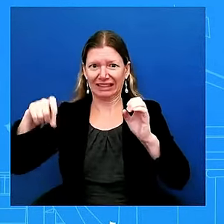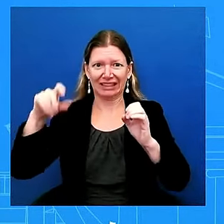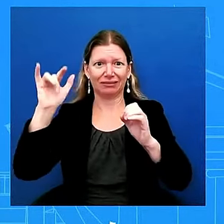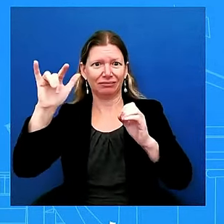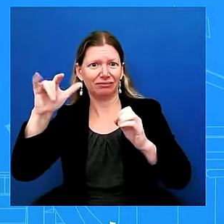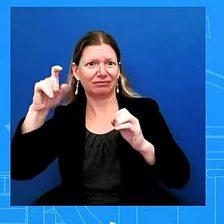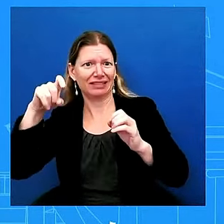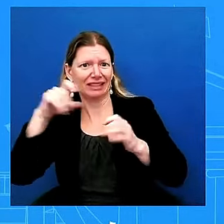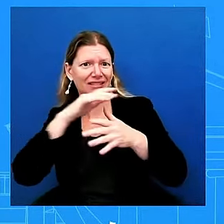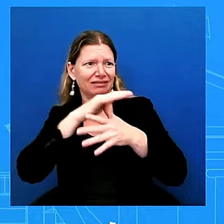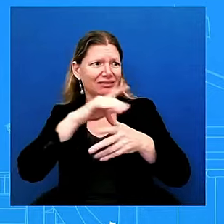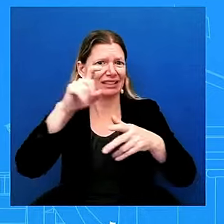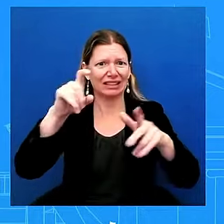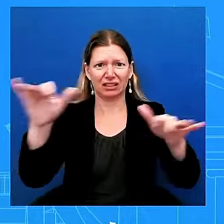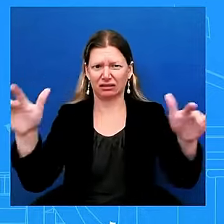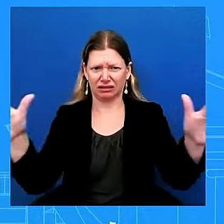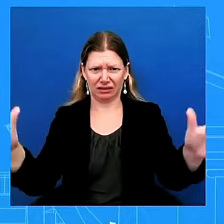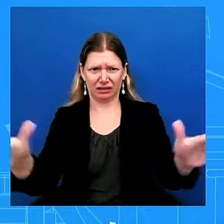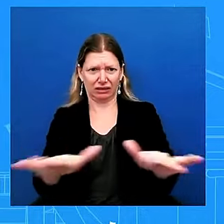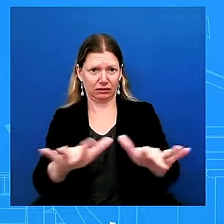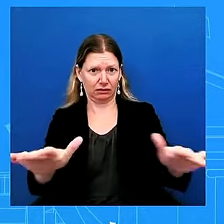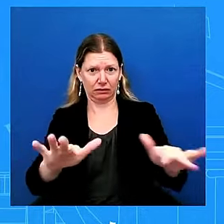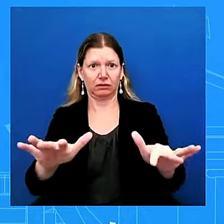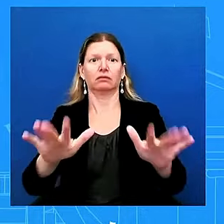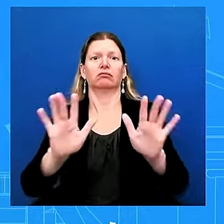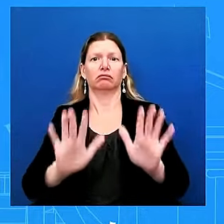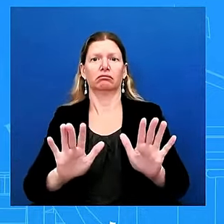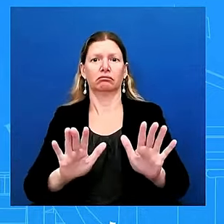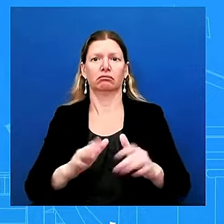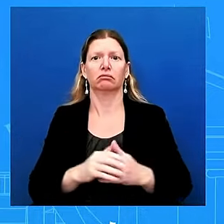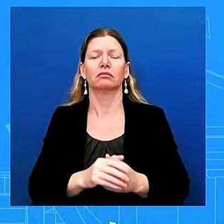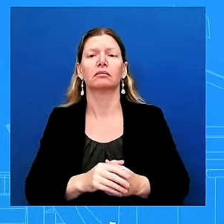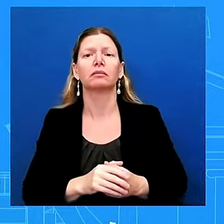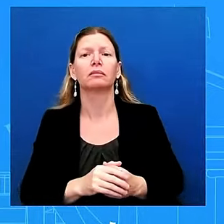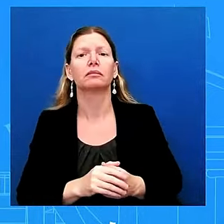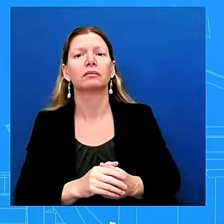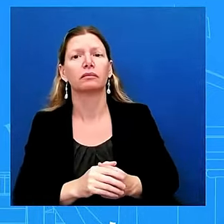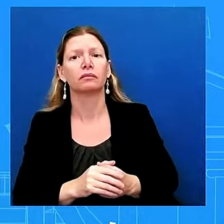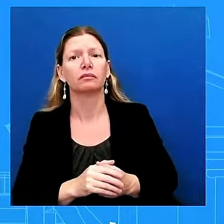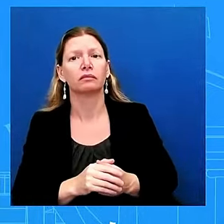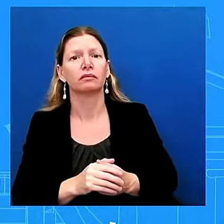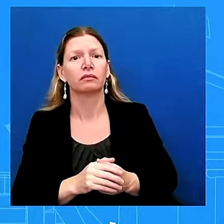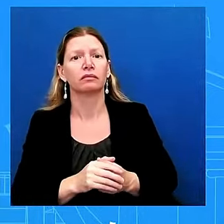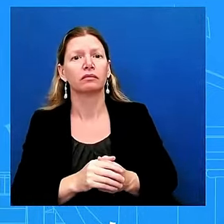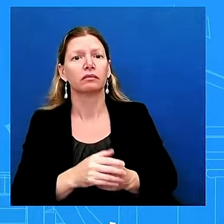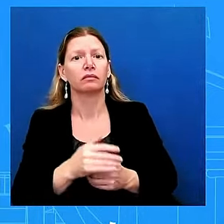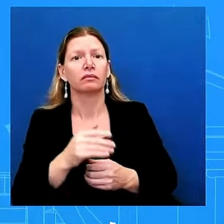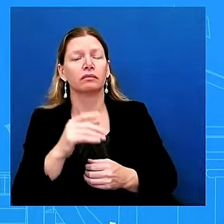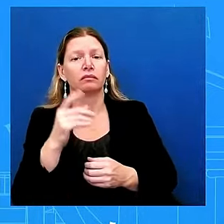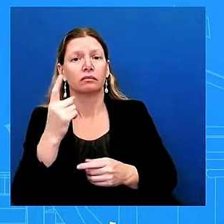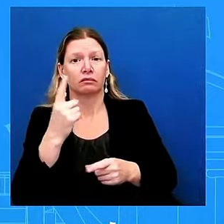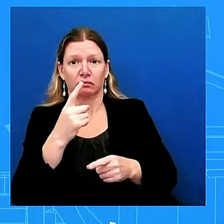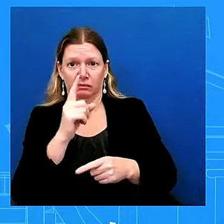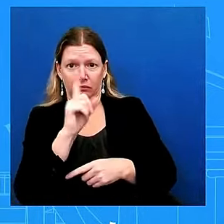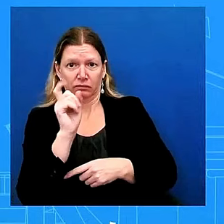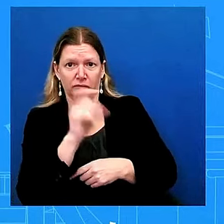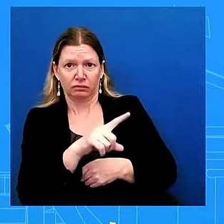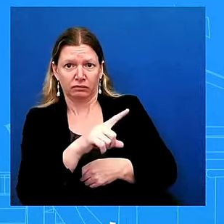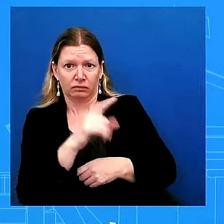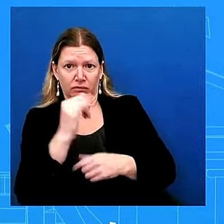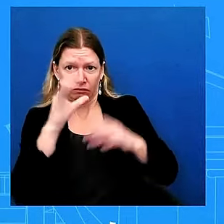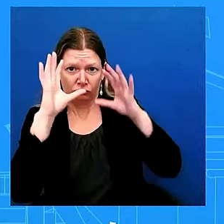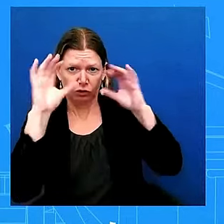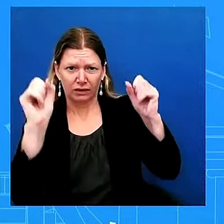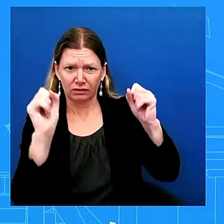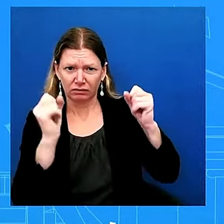workers that are set to go on strike at what point would the president be willing to intervene how long would he allow that to go on and at